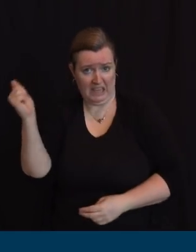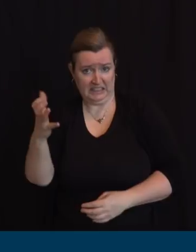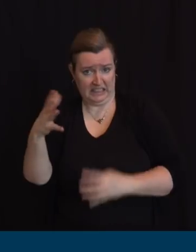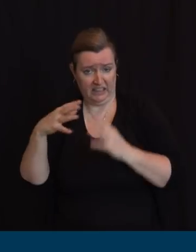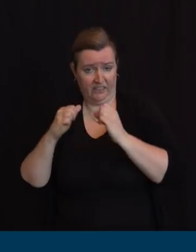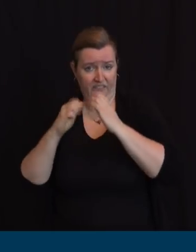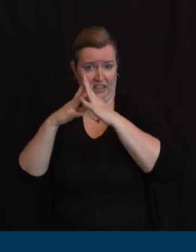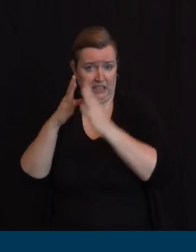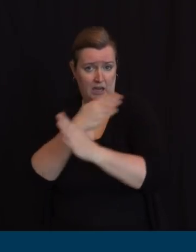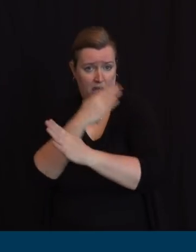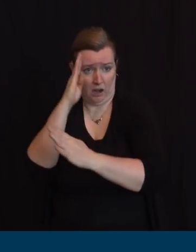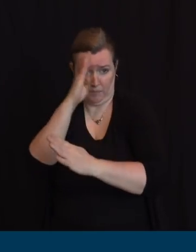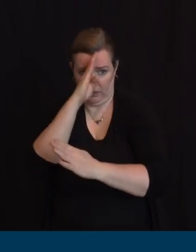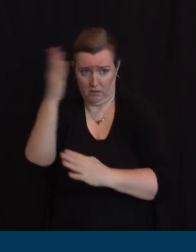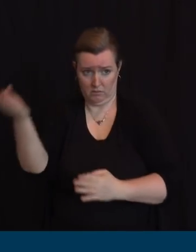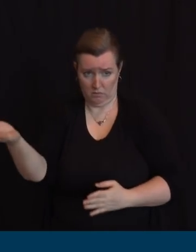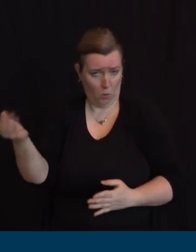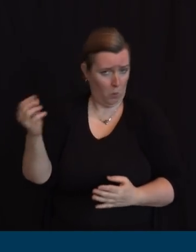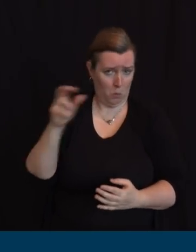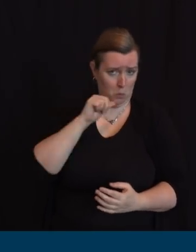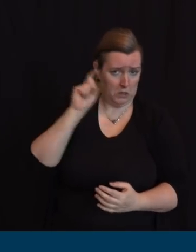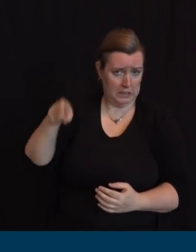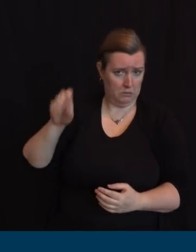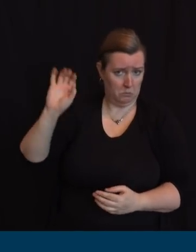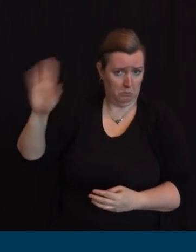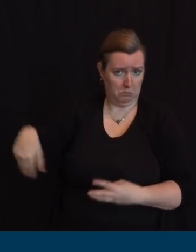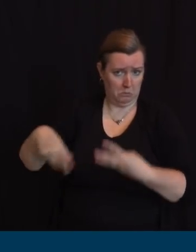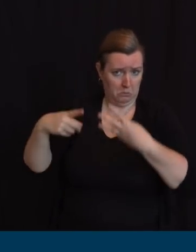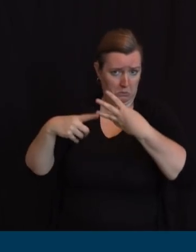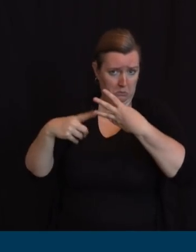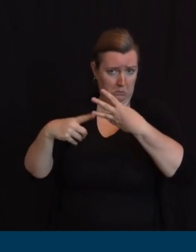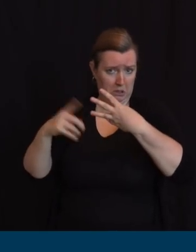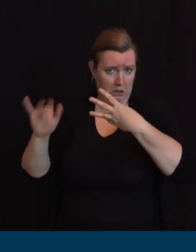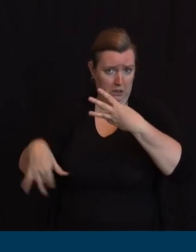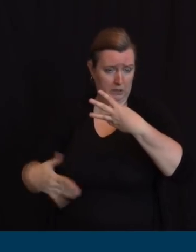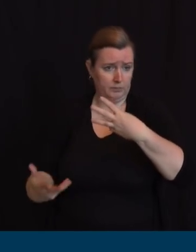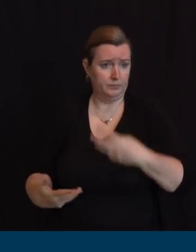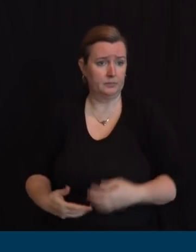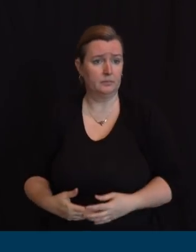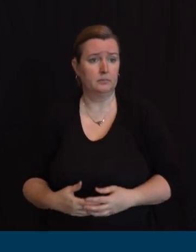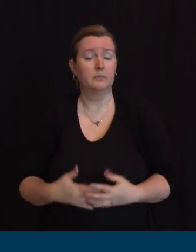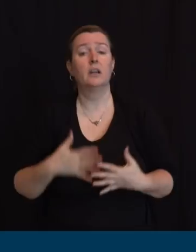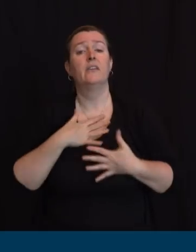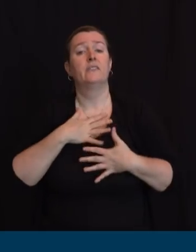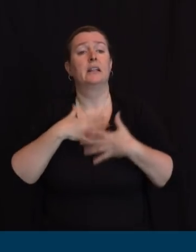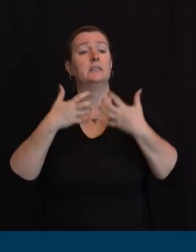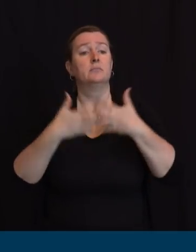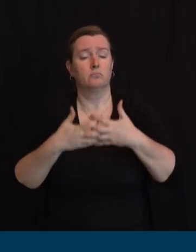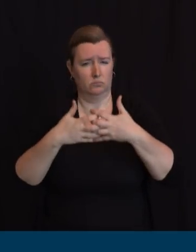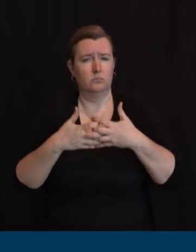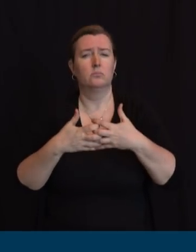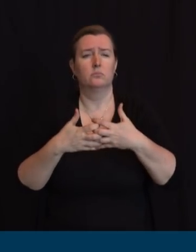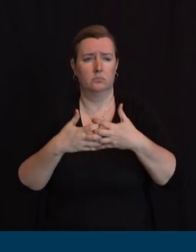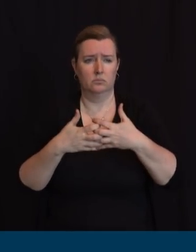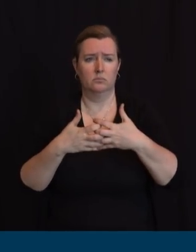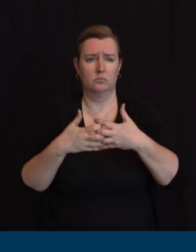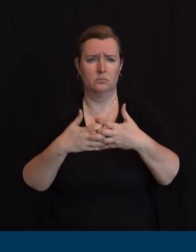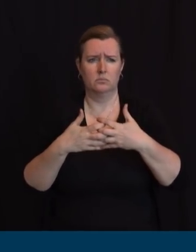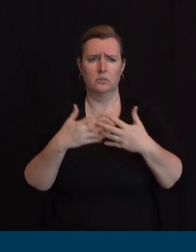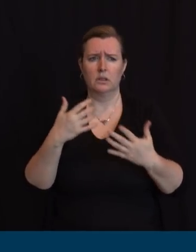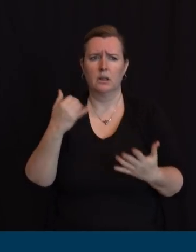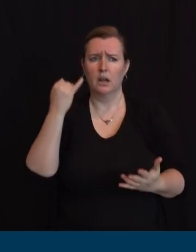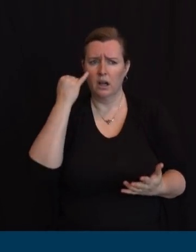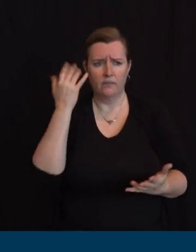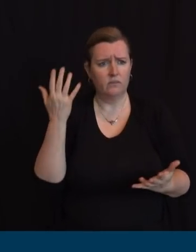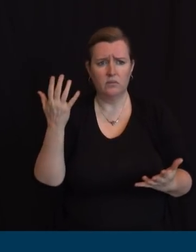ventilators if the state if health workers can convert an